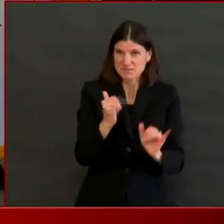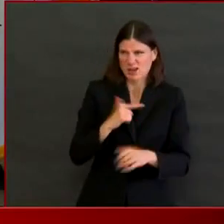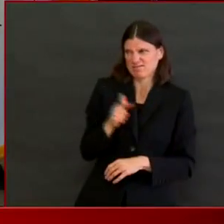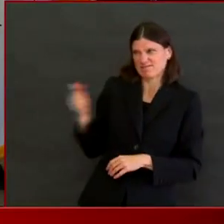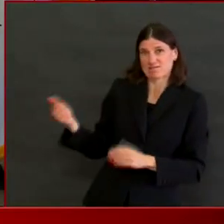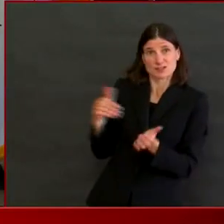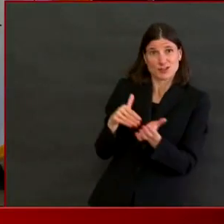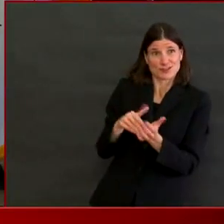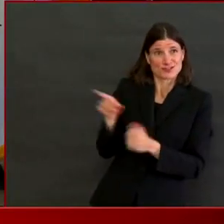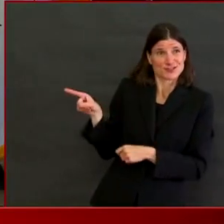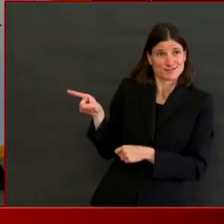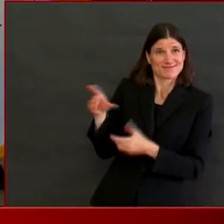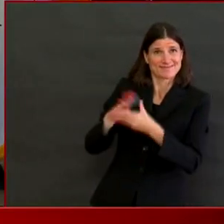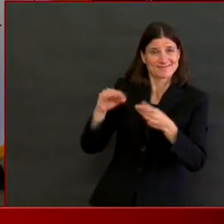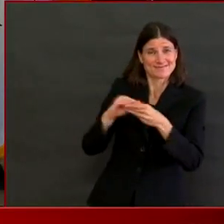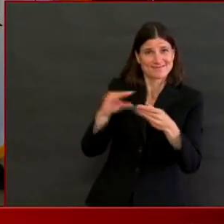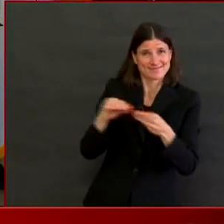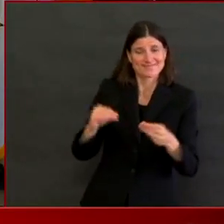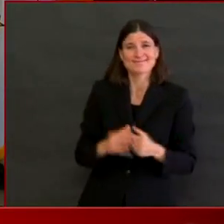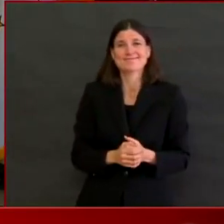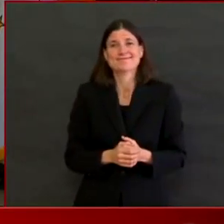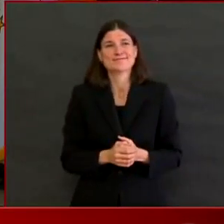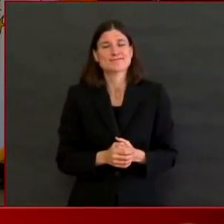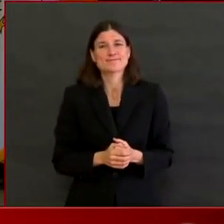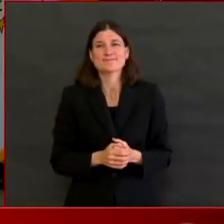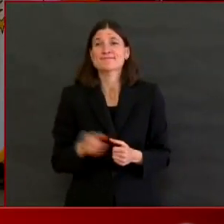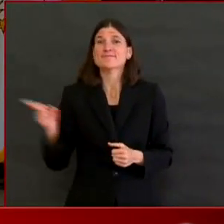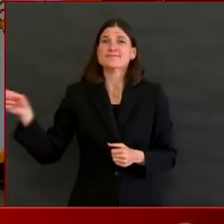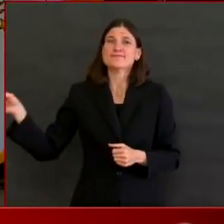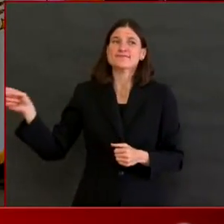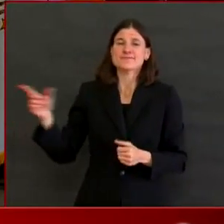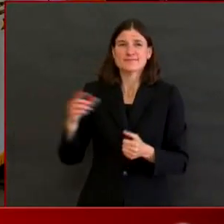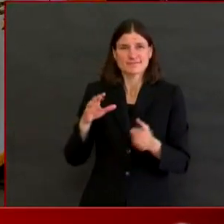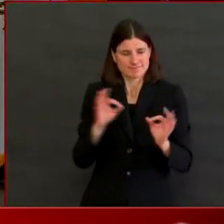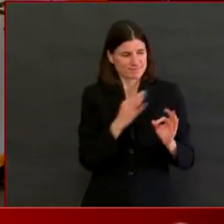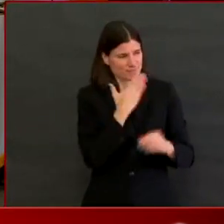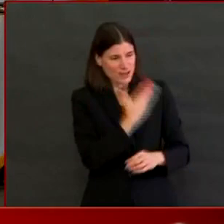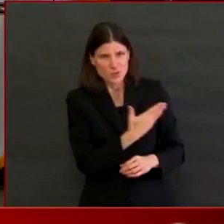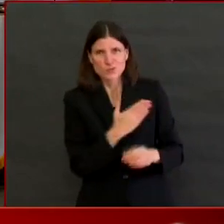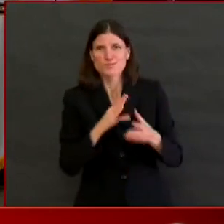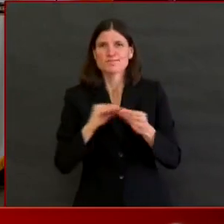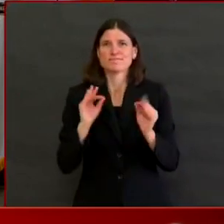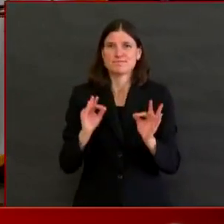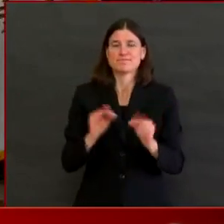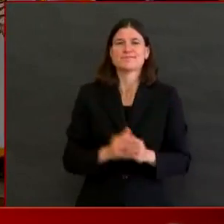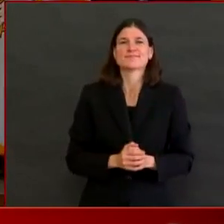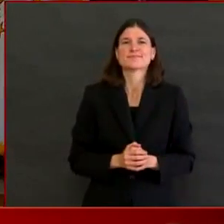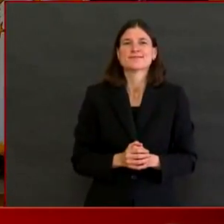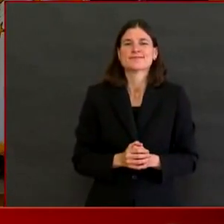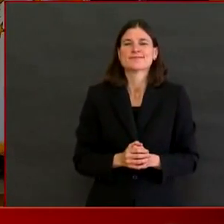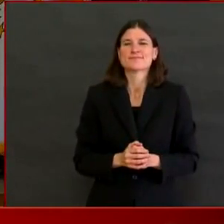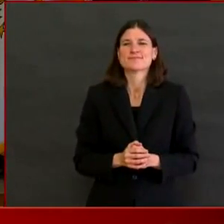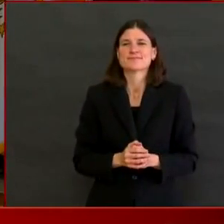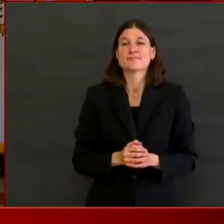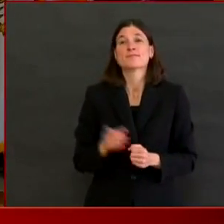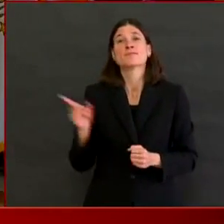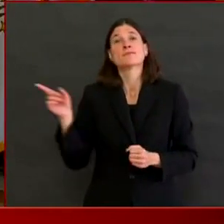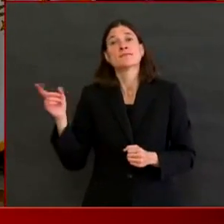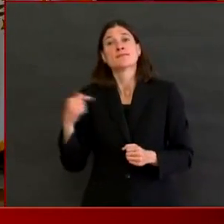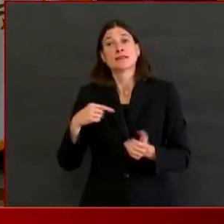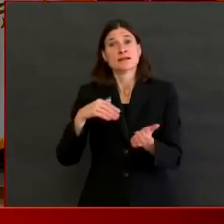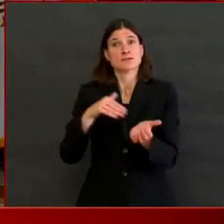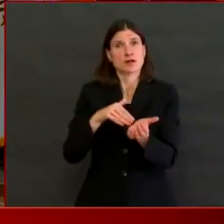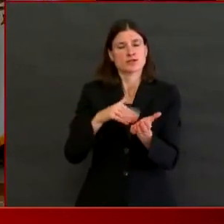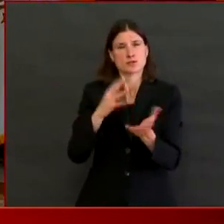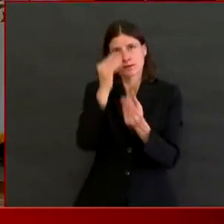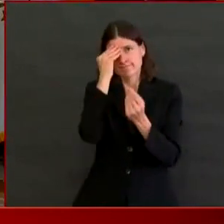Thank you, Governor. Good afternoon. I also want to recognize Holy Week. This is